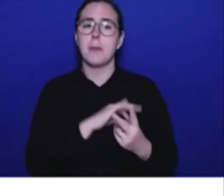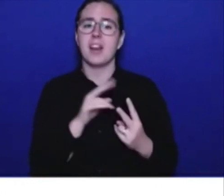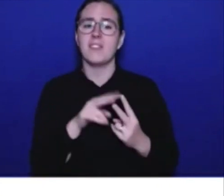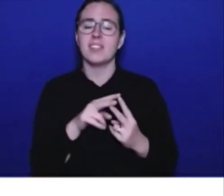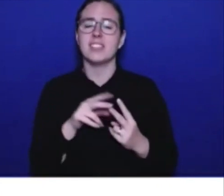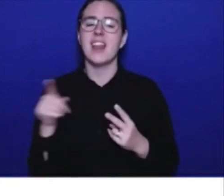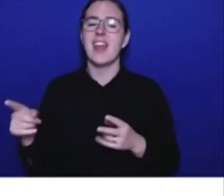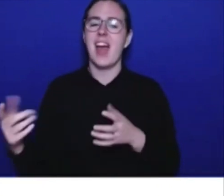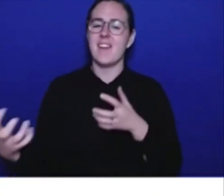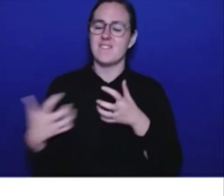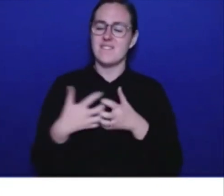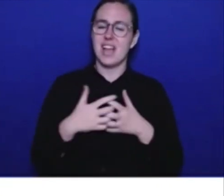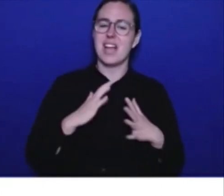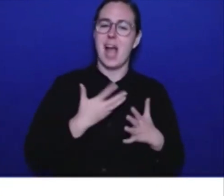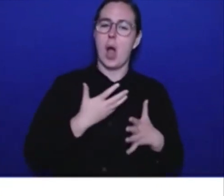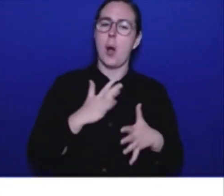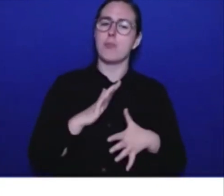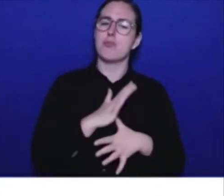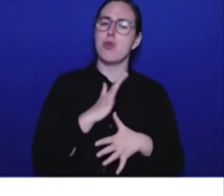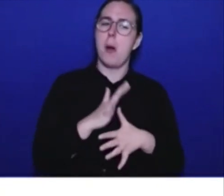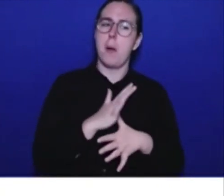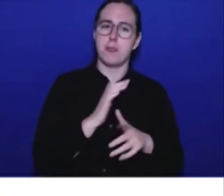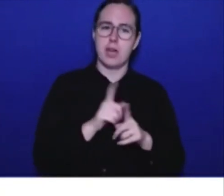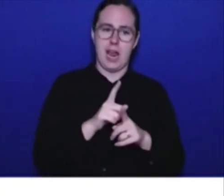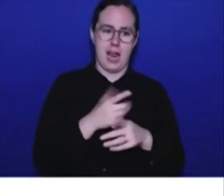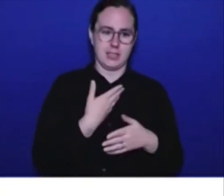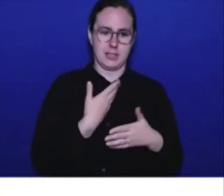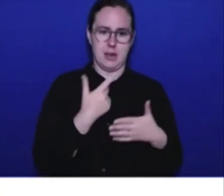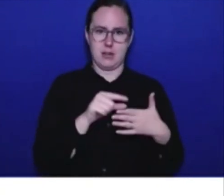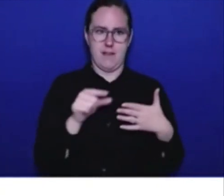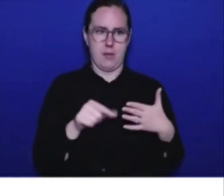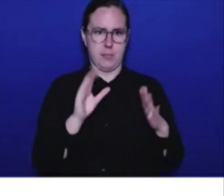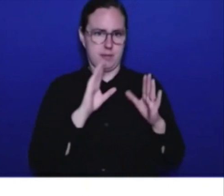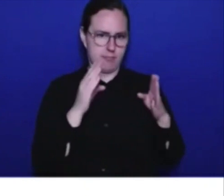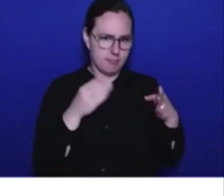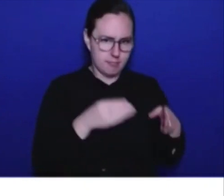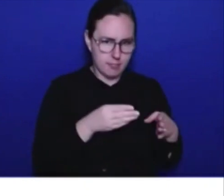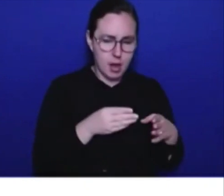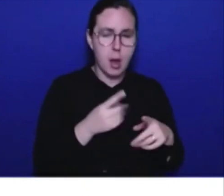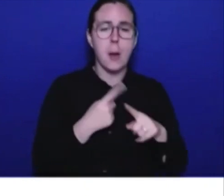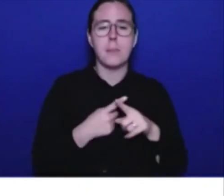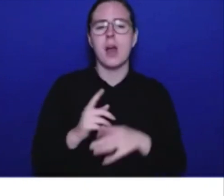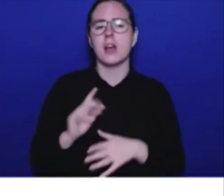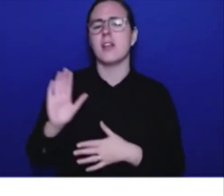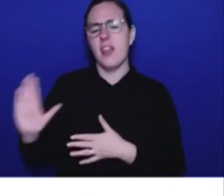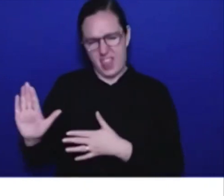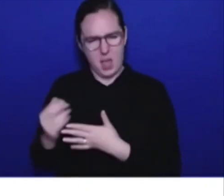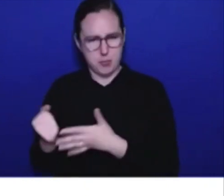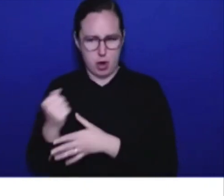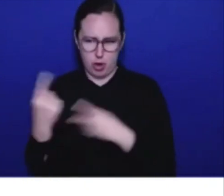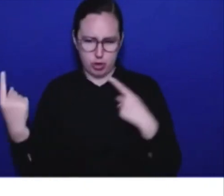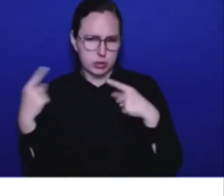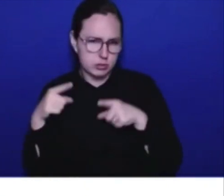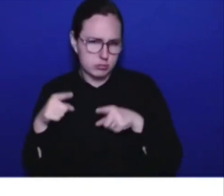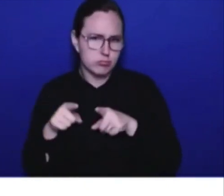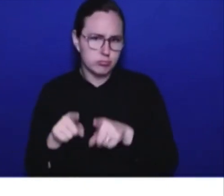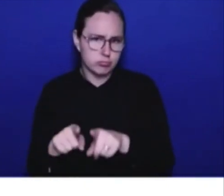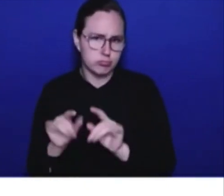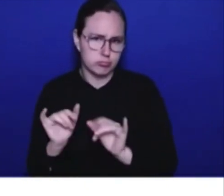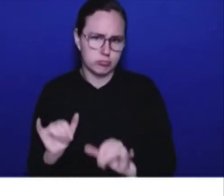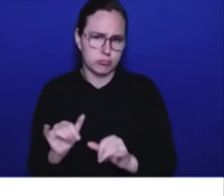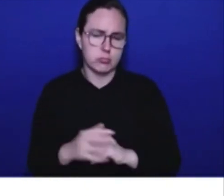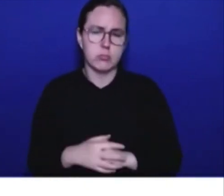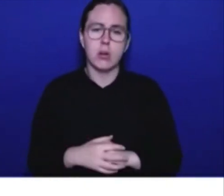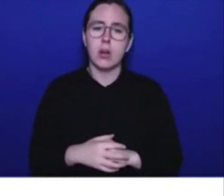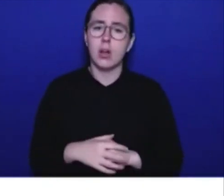priorities. That's why it's important that ICBC be able to meet the expectations of British Columbians, but also add to reserves to